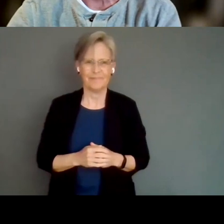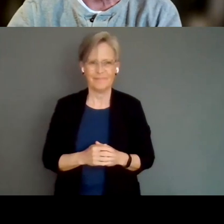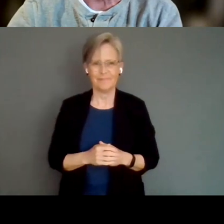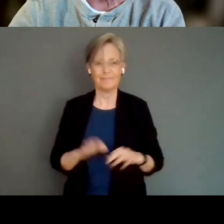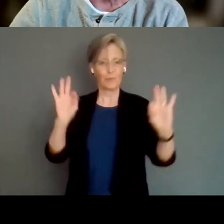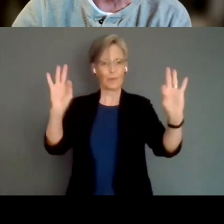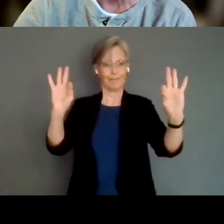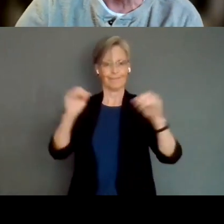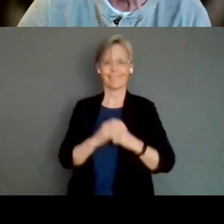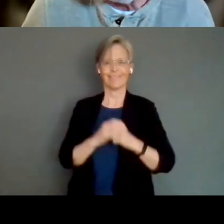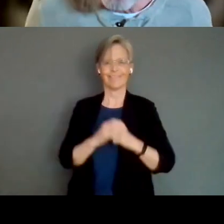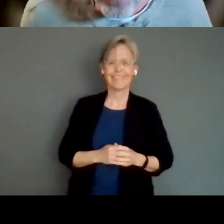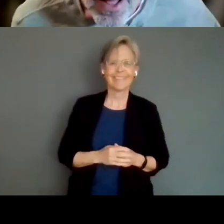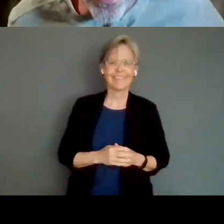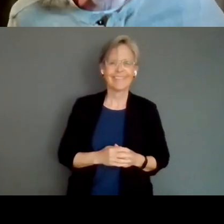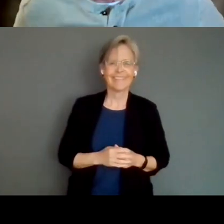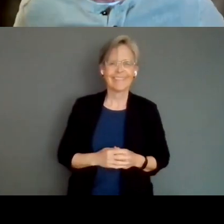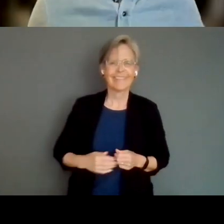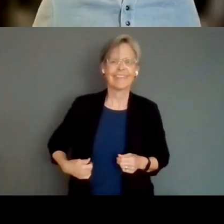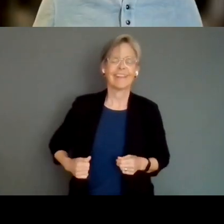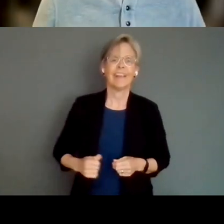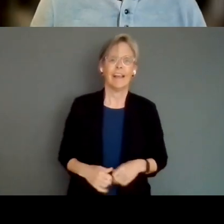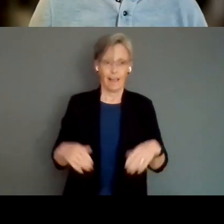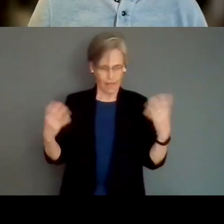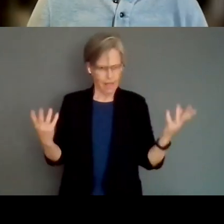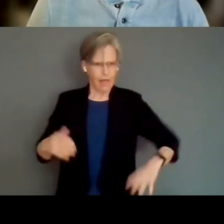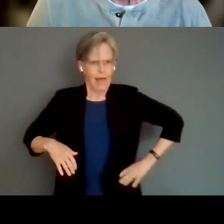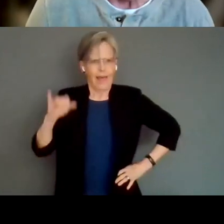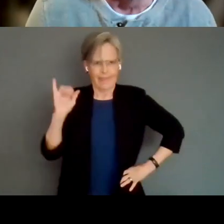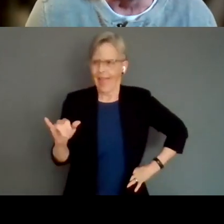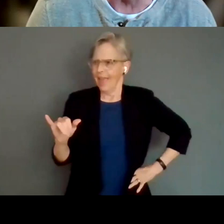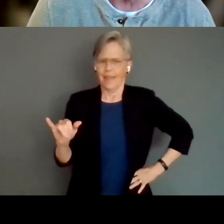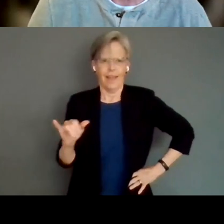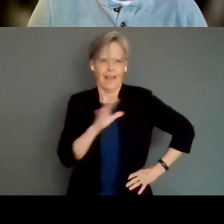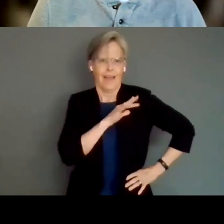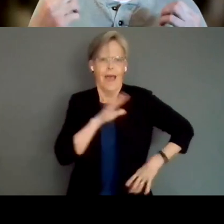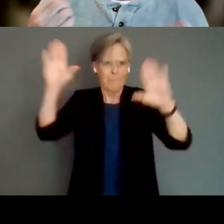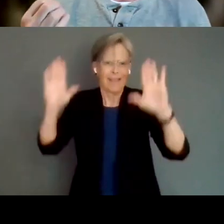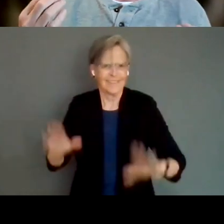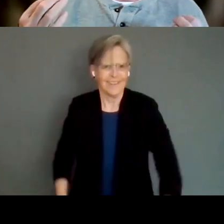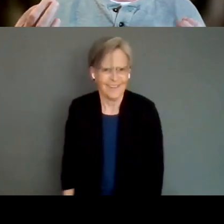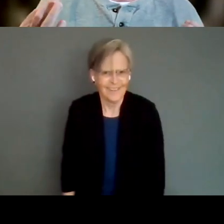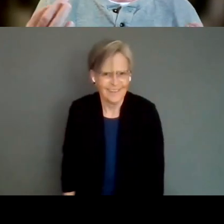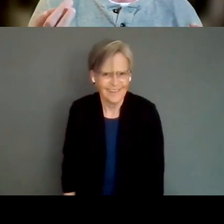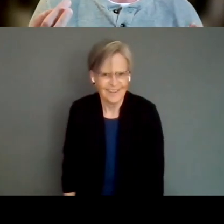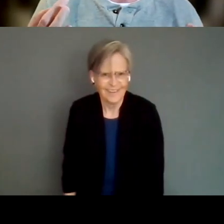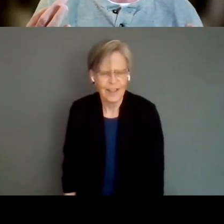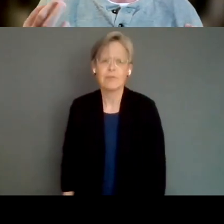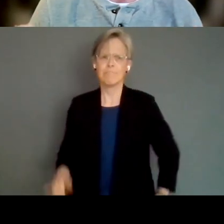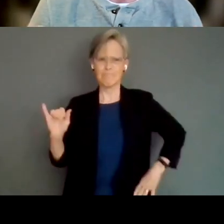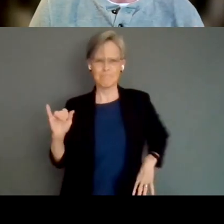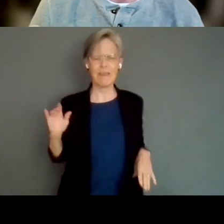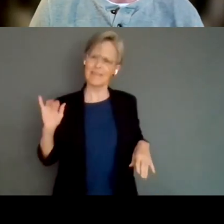Great, thanks. That was amazing. Now, it has really kind of